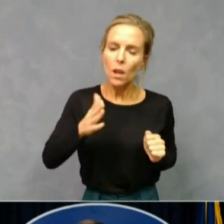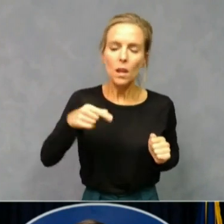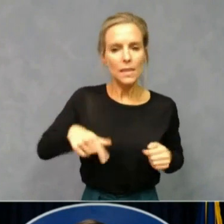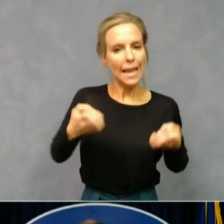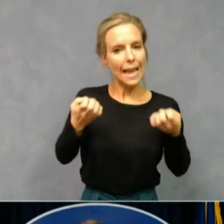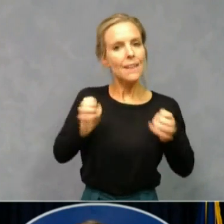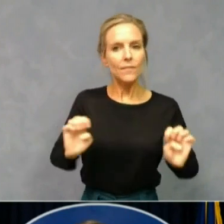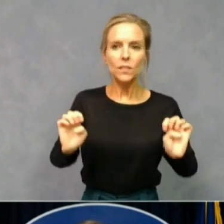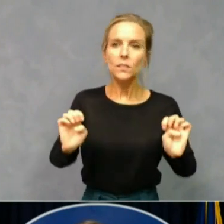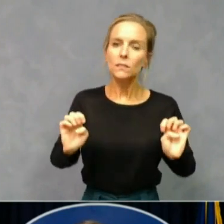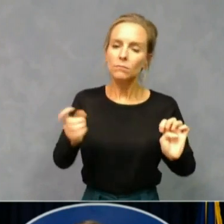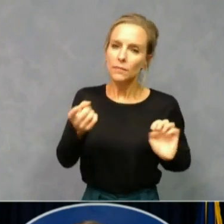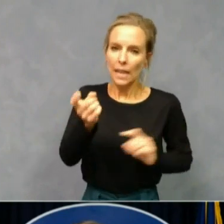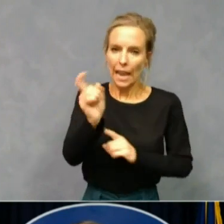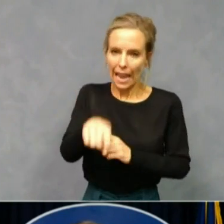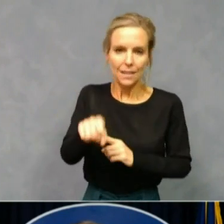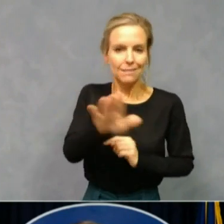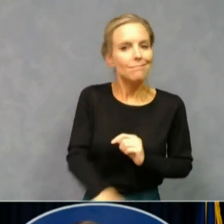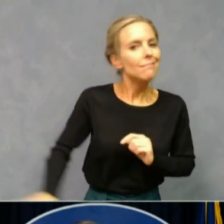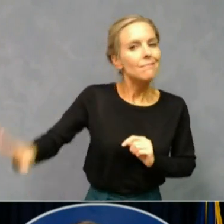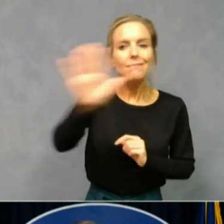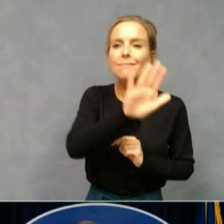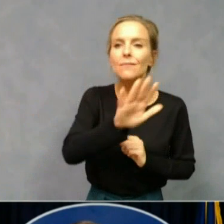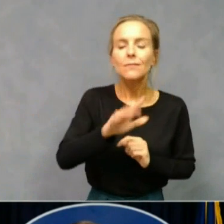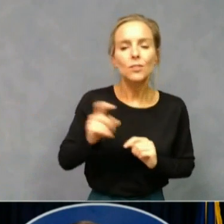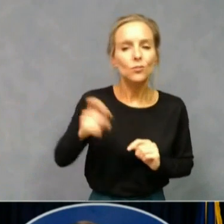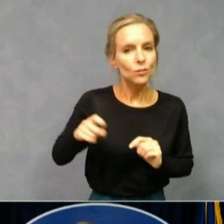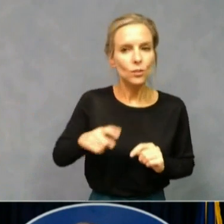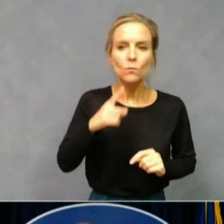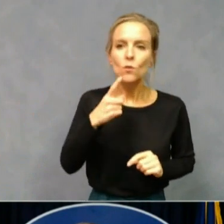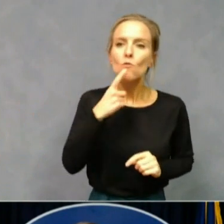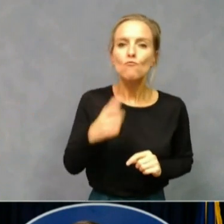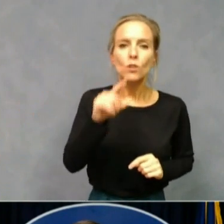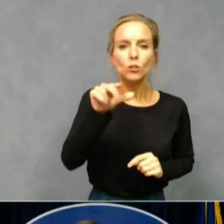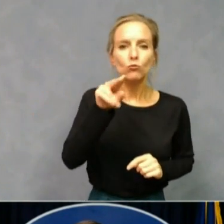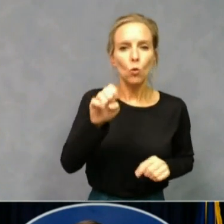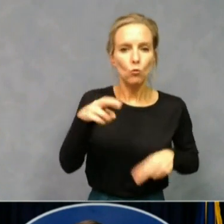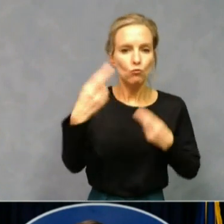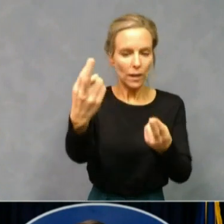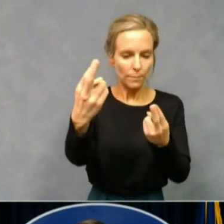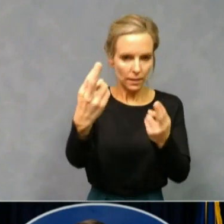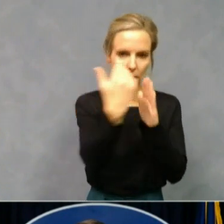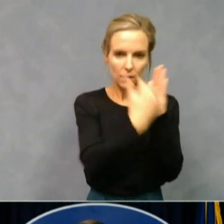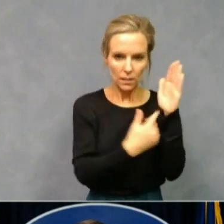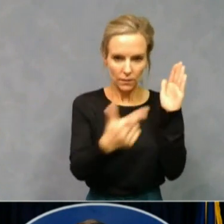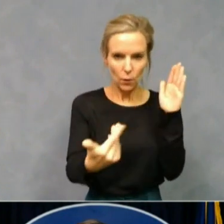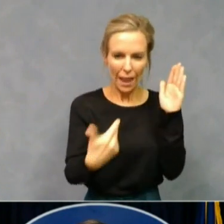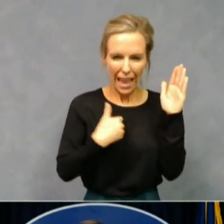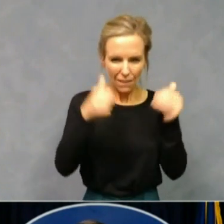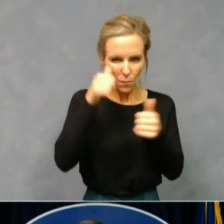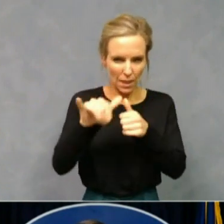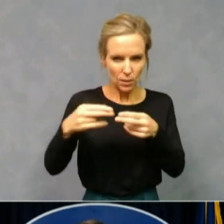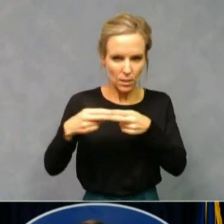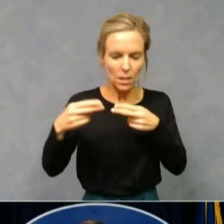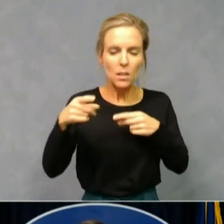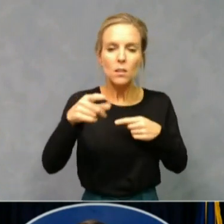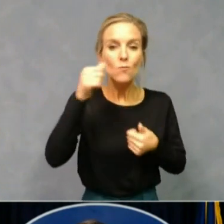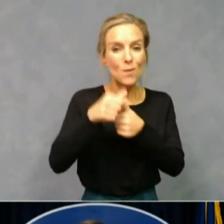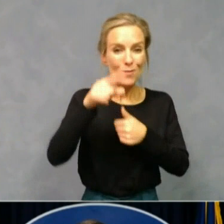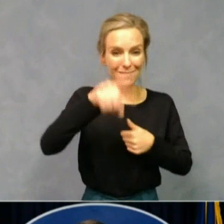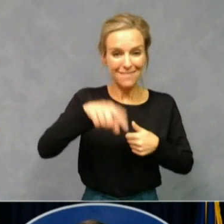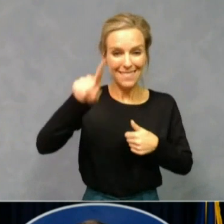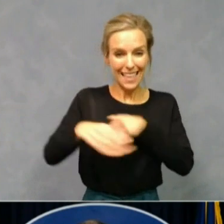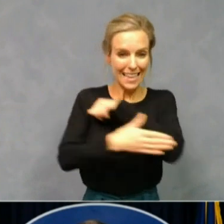occur everywhere. So let's put up the red zone recommendations if you have them. Remember, if you're in these counties, you shouldn't be doing